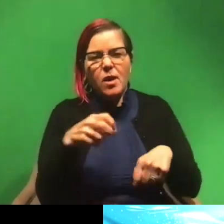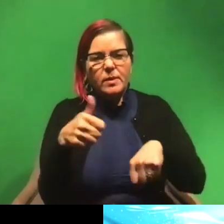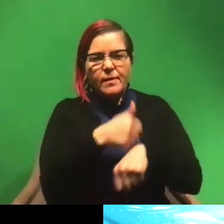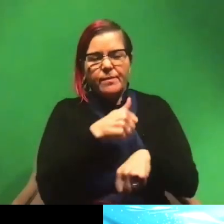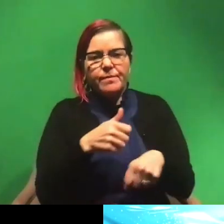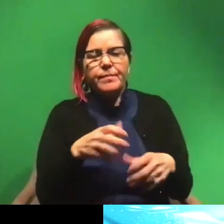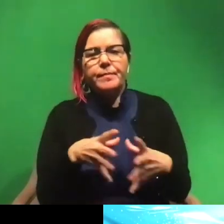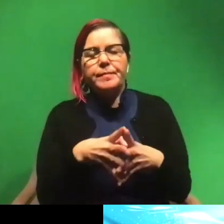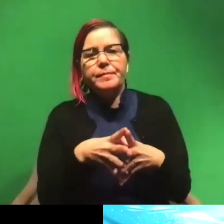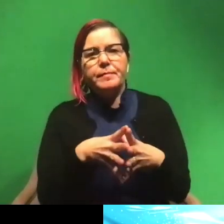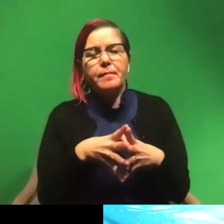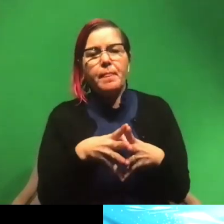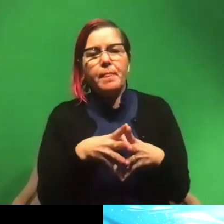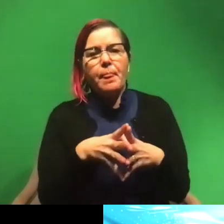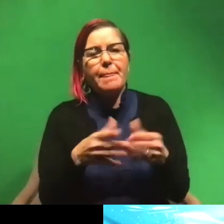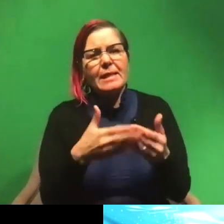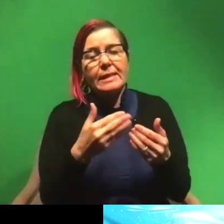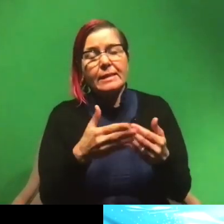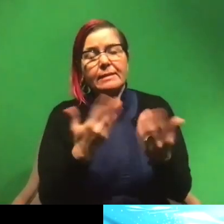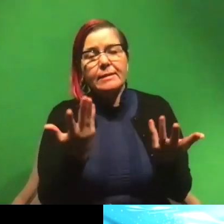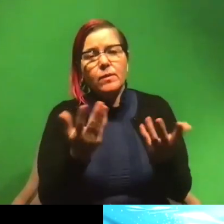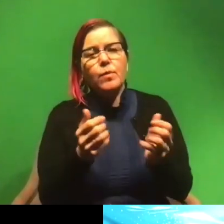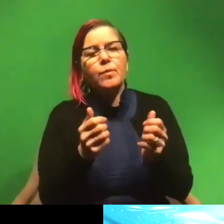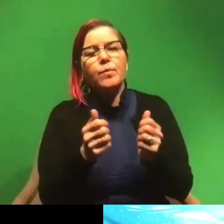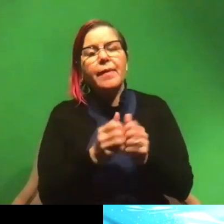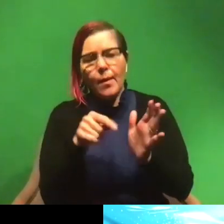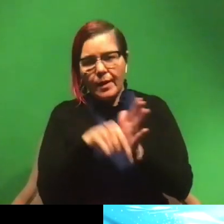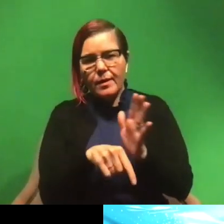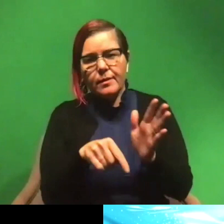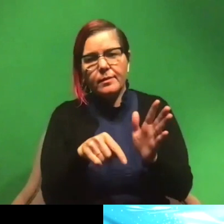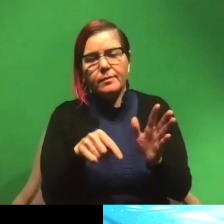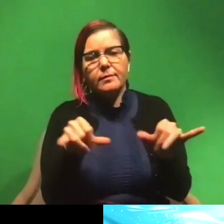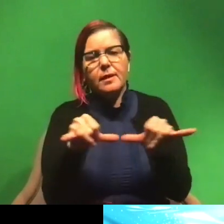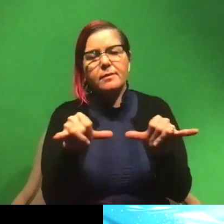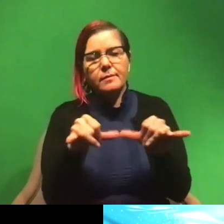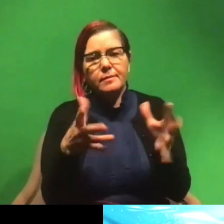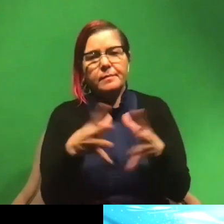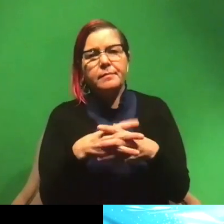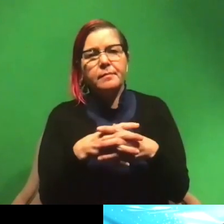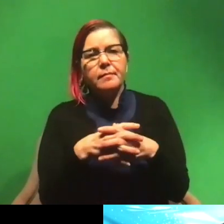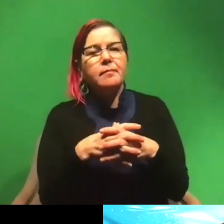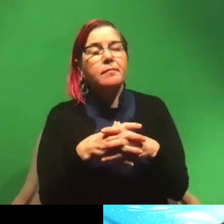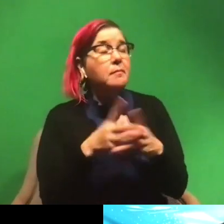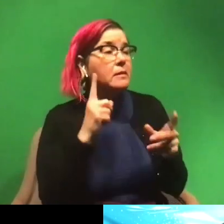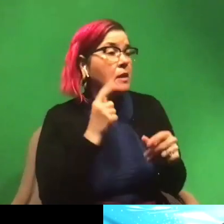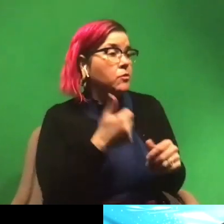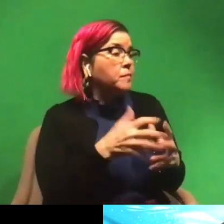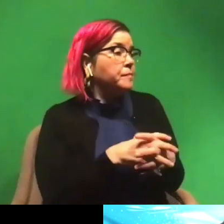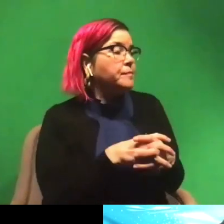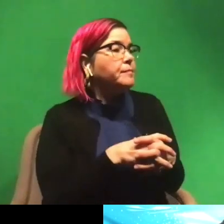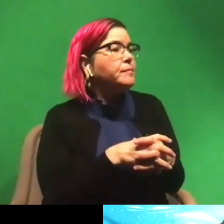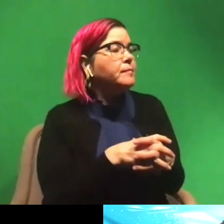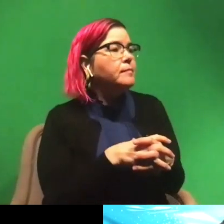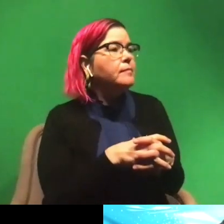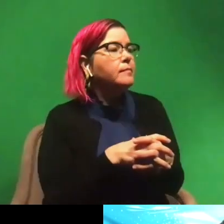so yeah, the easiest way without killing them is, uh, size. Sounds good. Um, let's see.